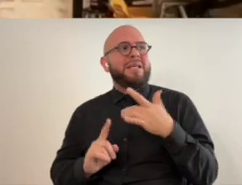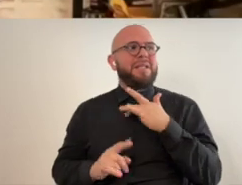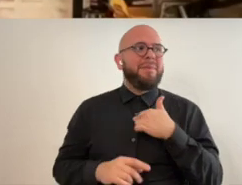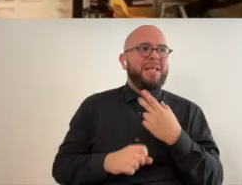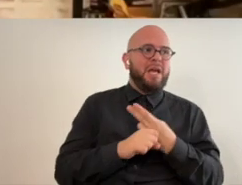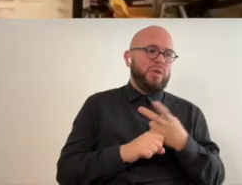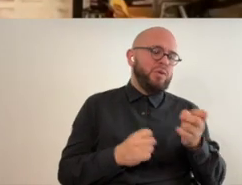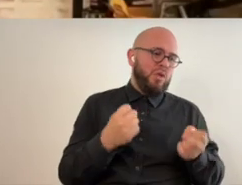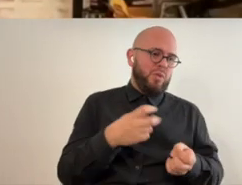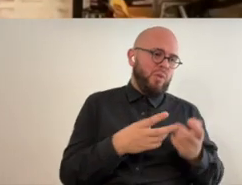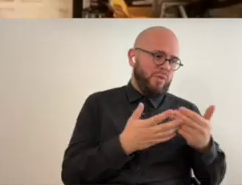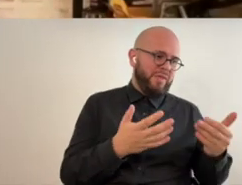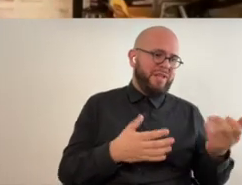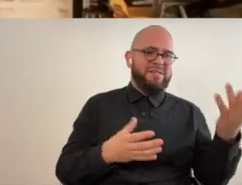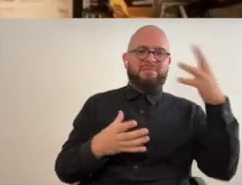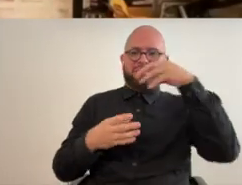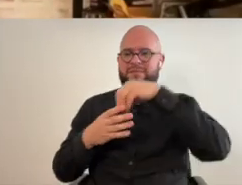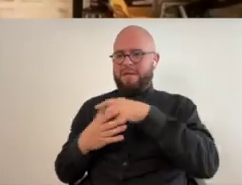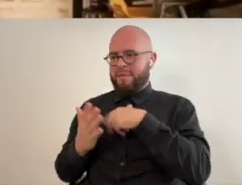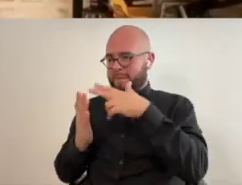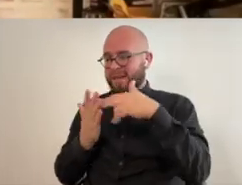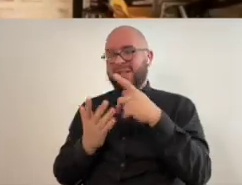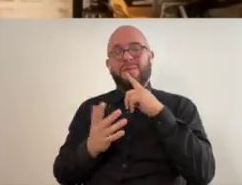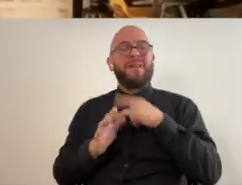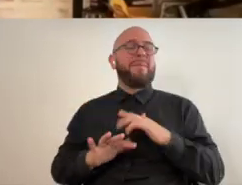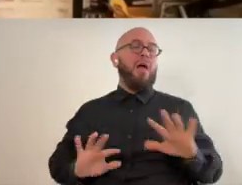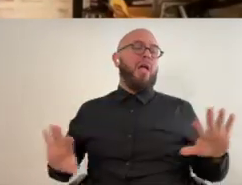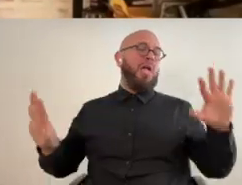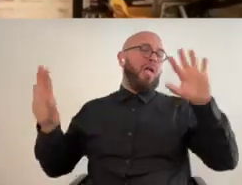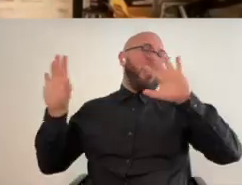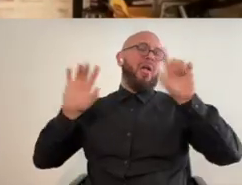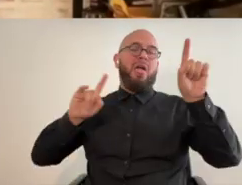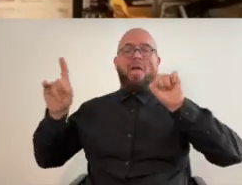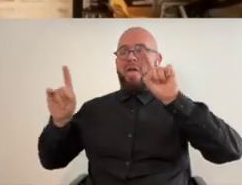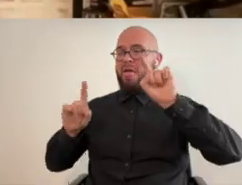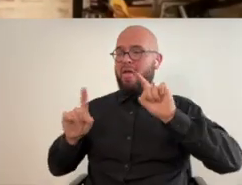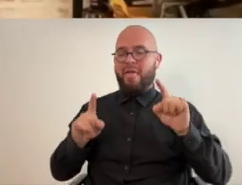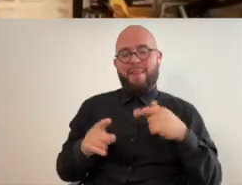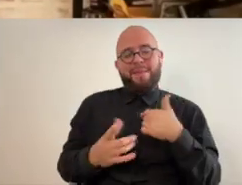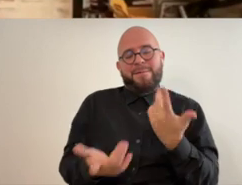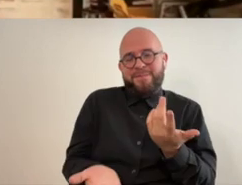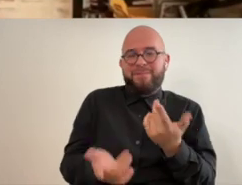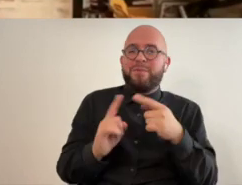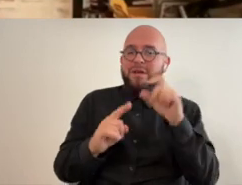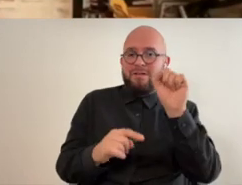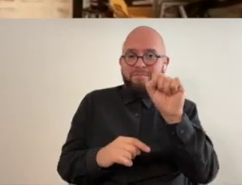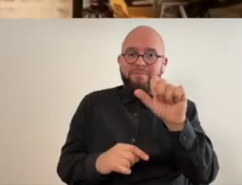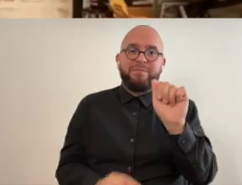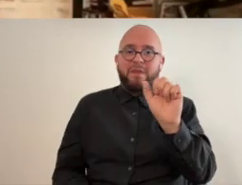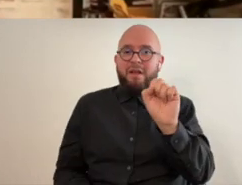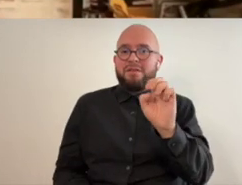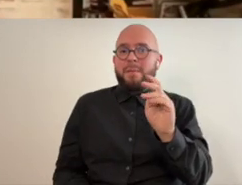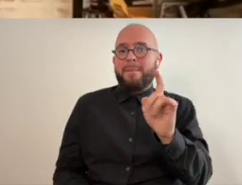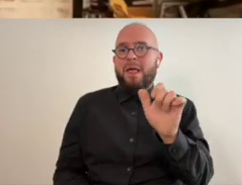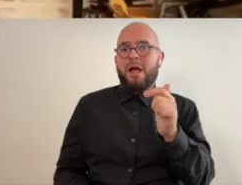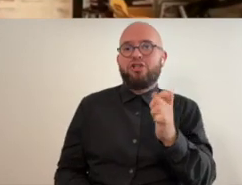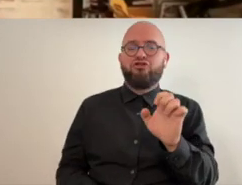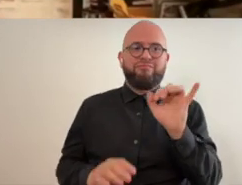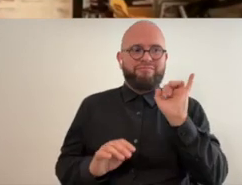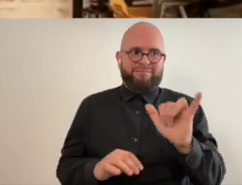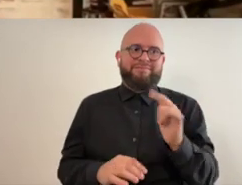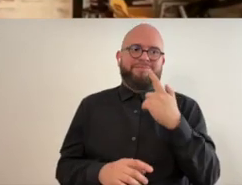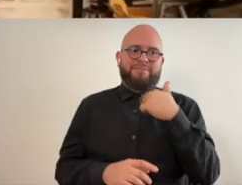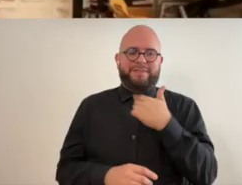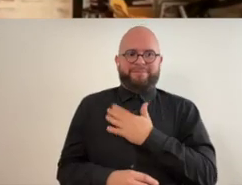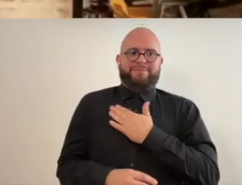painting but i usually use found objects in my paintings so um i'm a little bit all over the place but uh but definitely